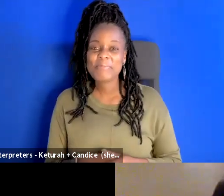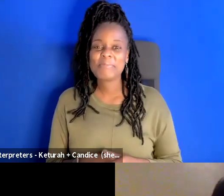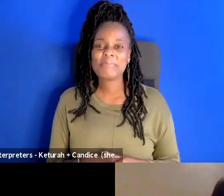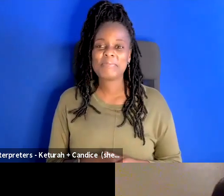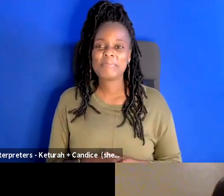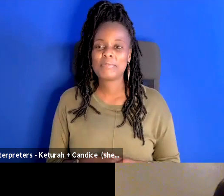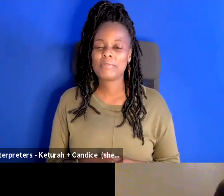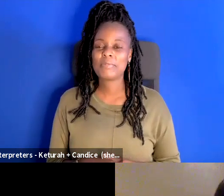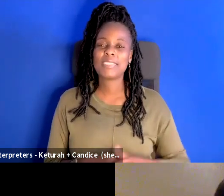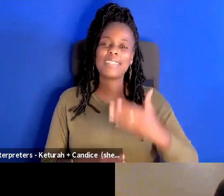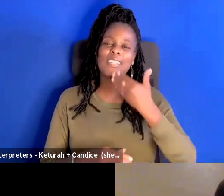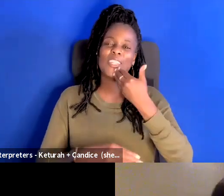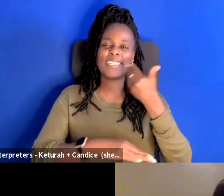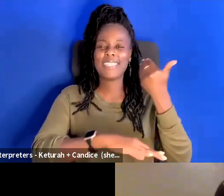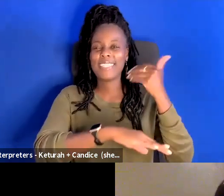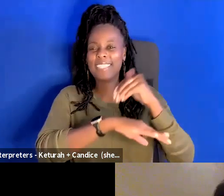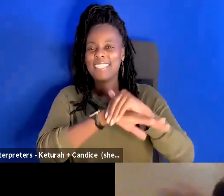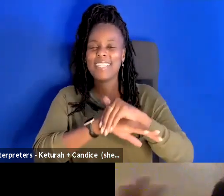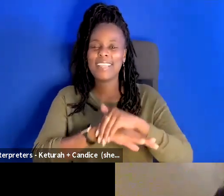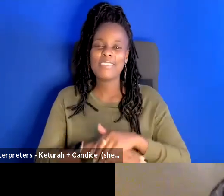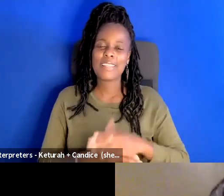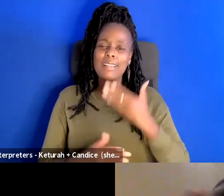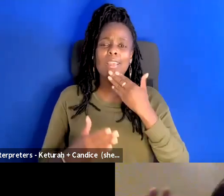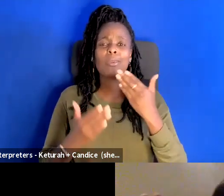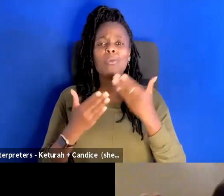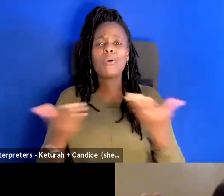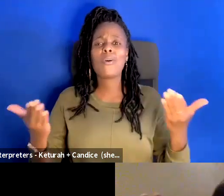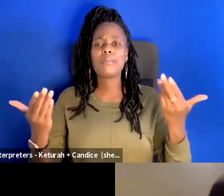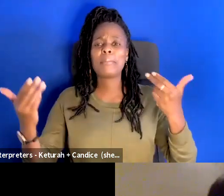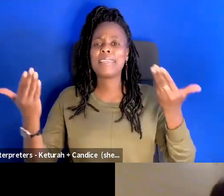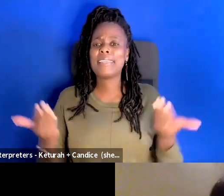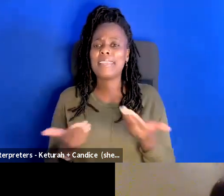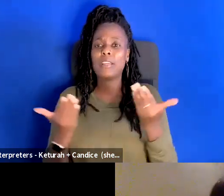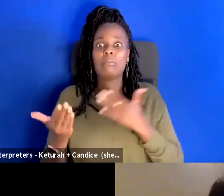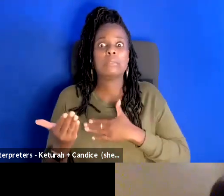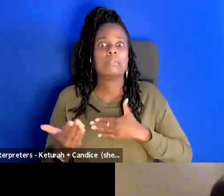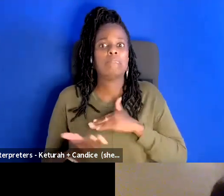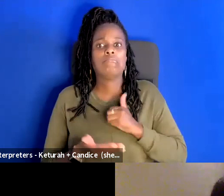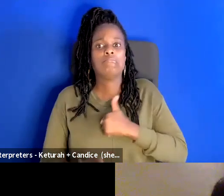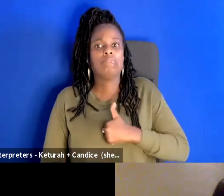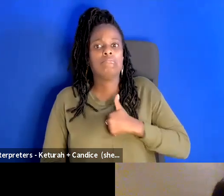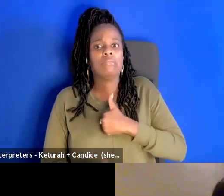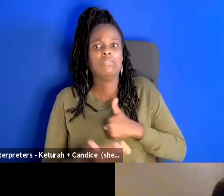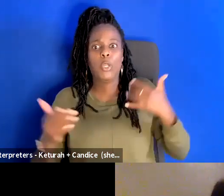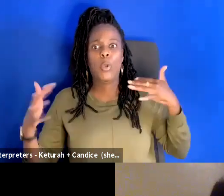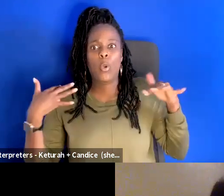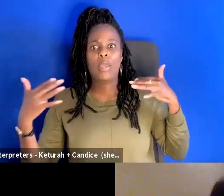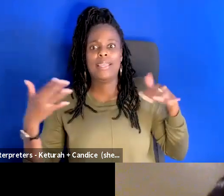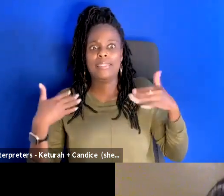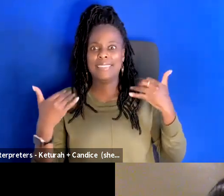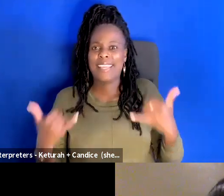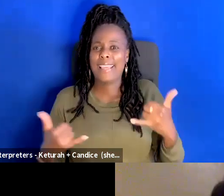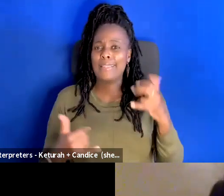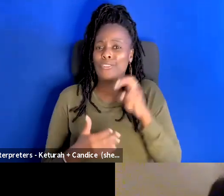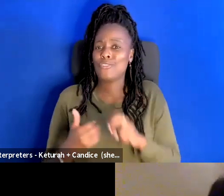Good evening. Good evening, all. Thank you all for being here. Please excuse any noise. It became an unexpected travel day. And so